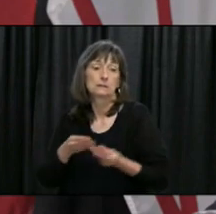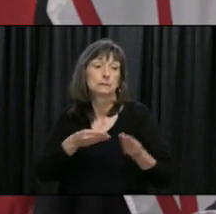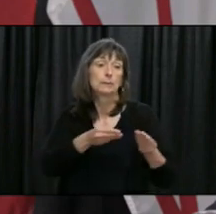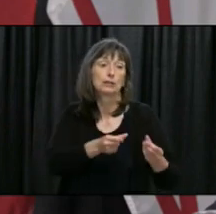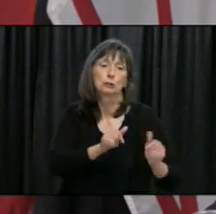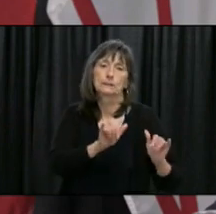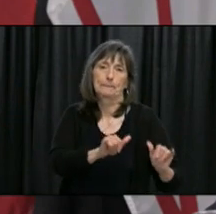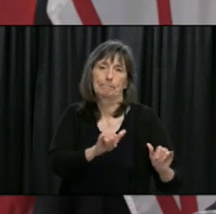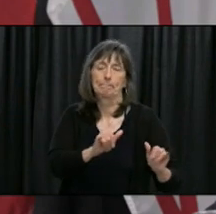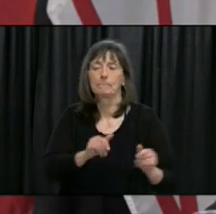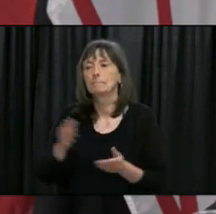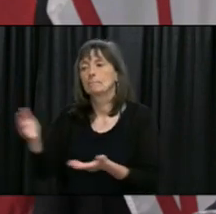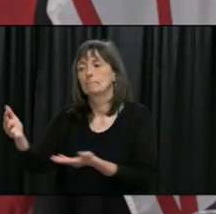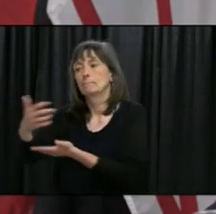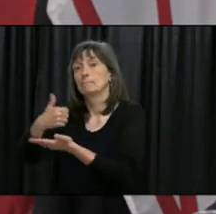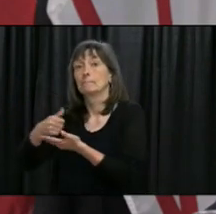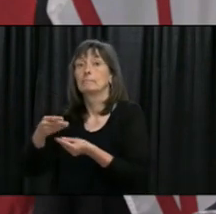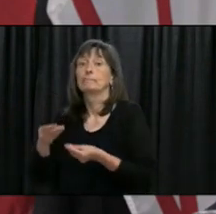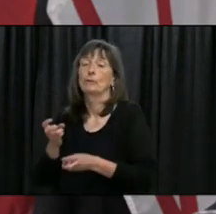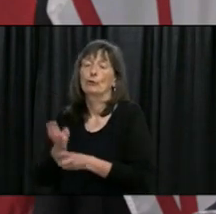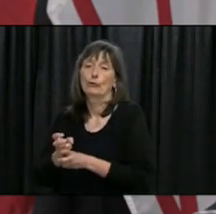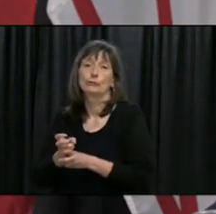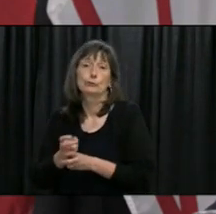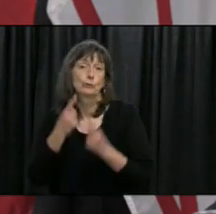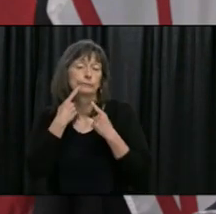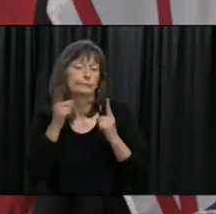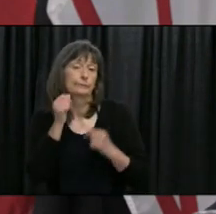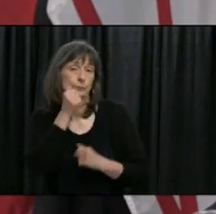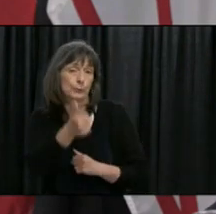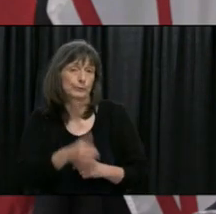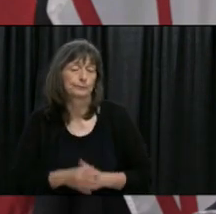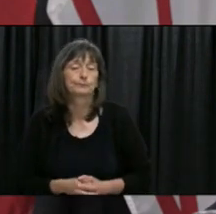the numbers they will be released tomorrow by the minister of finance